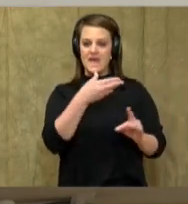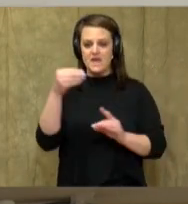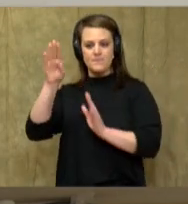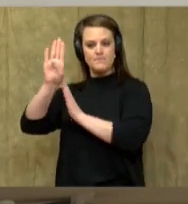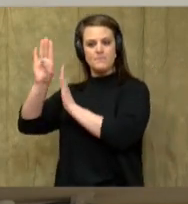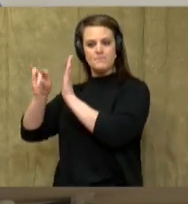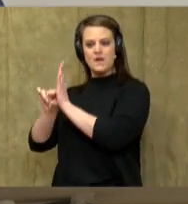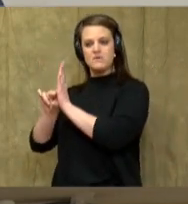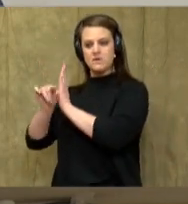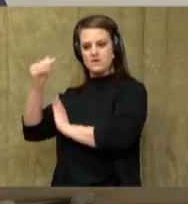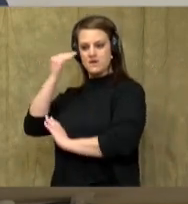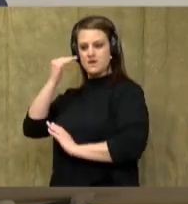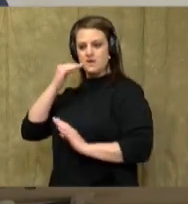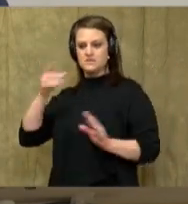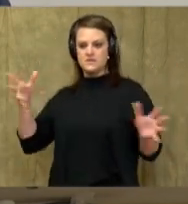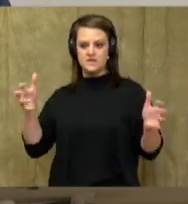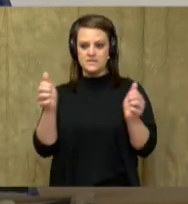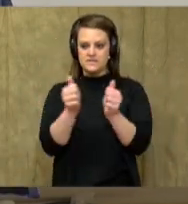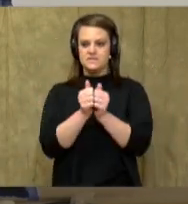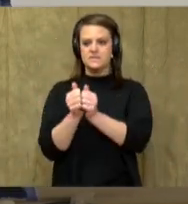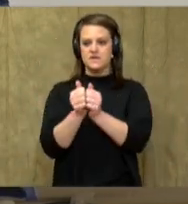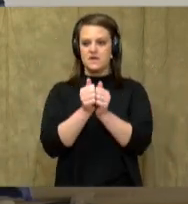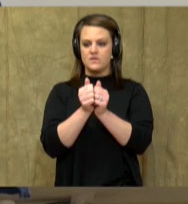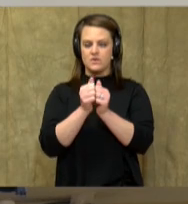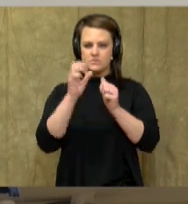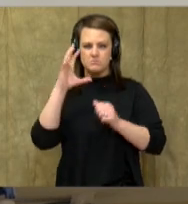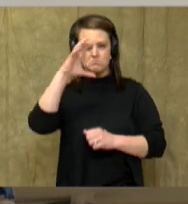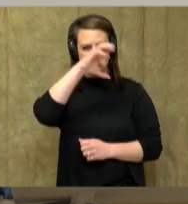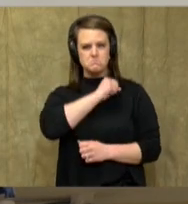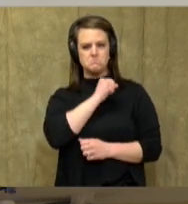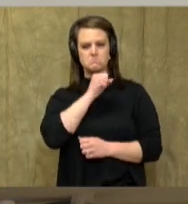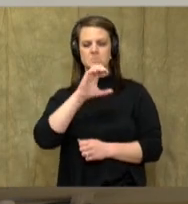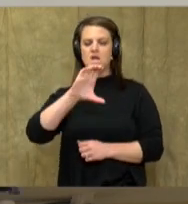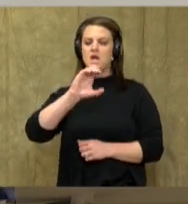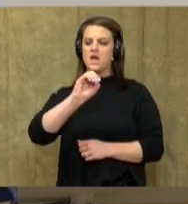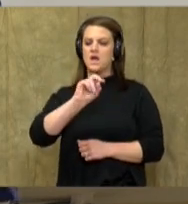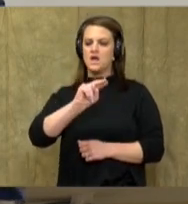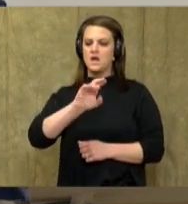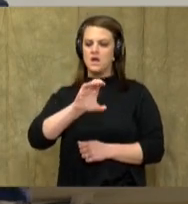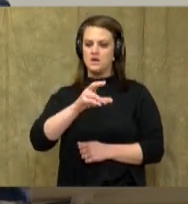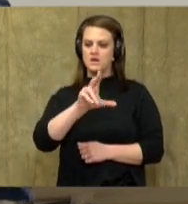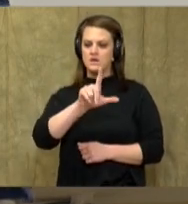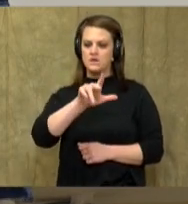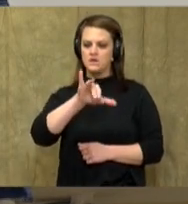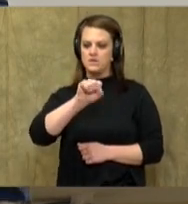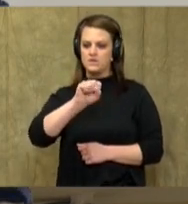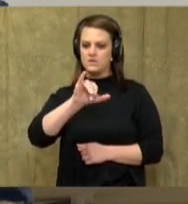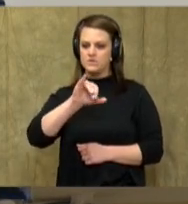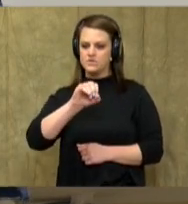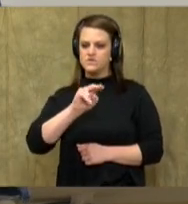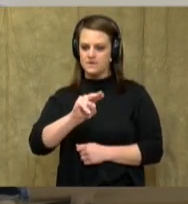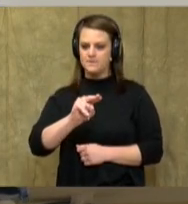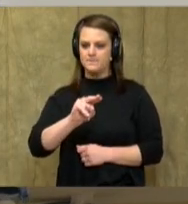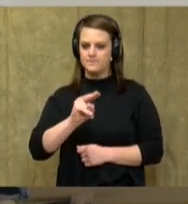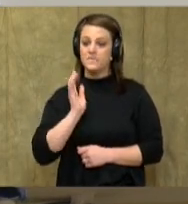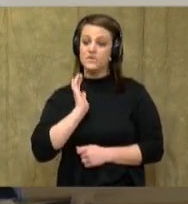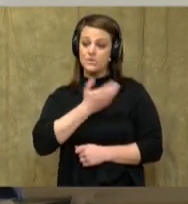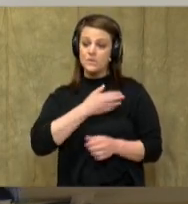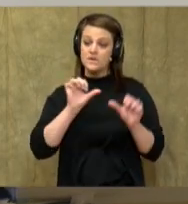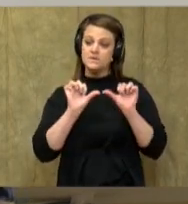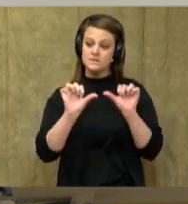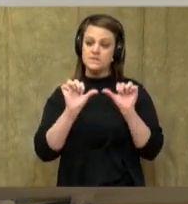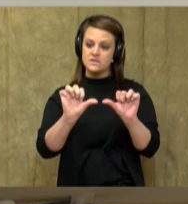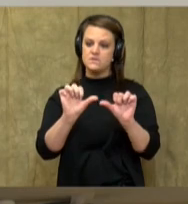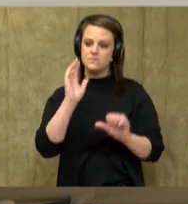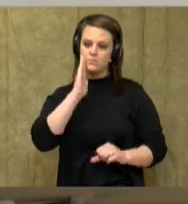and you're putting it together to make an inference or draw a conclusion. So, that's really what we're continuing working on